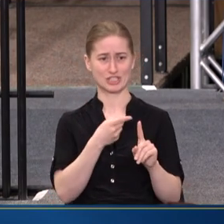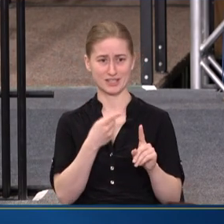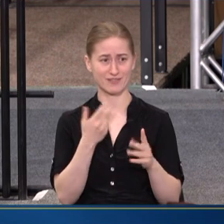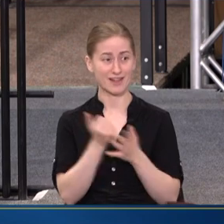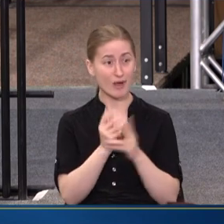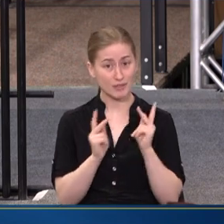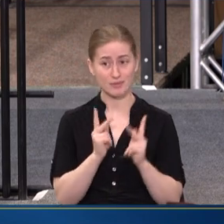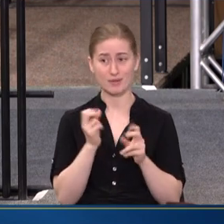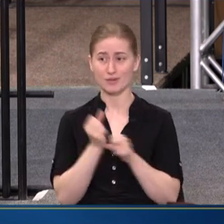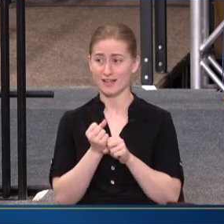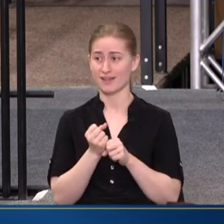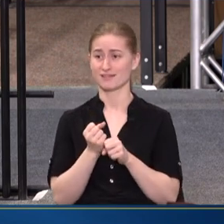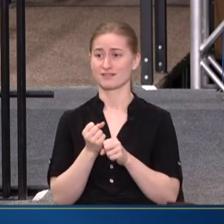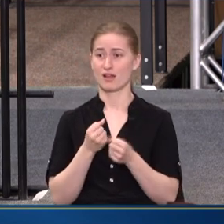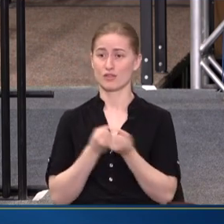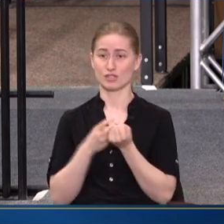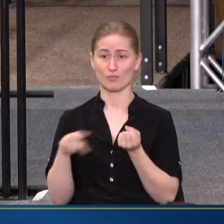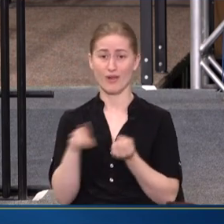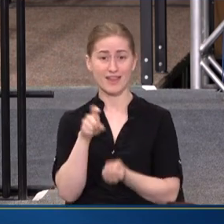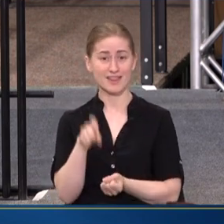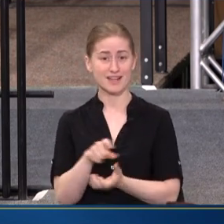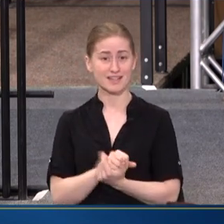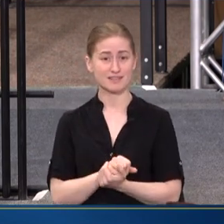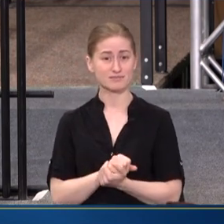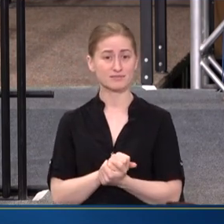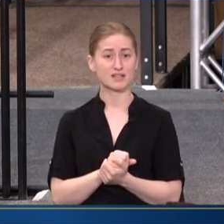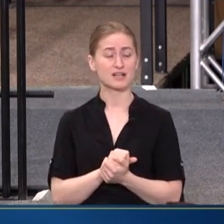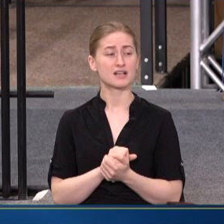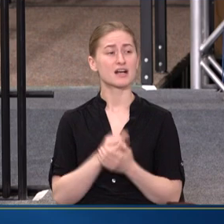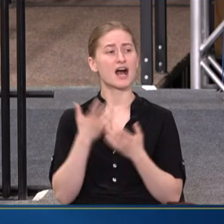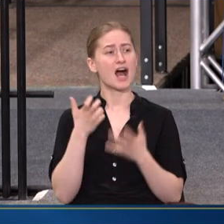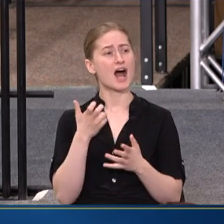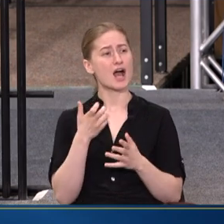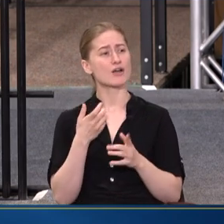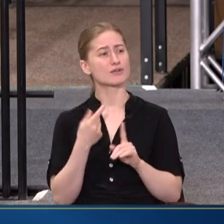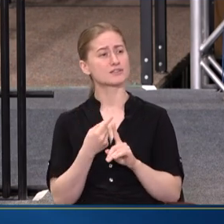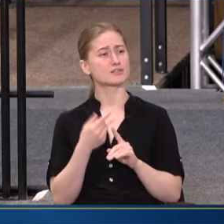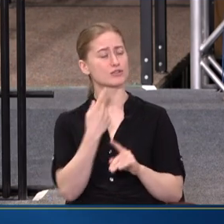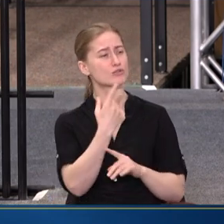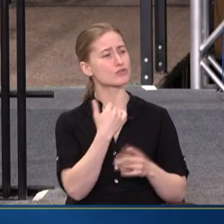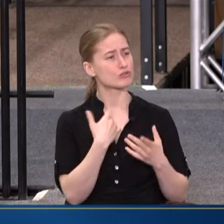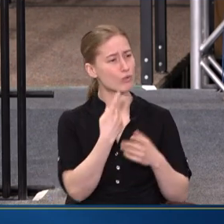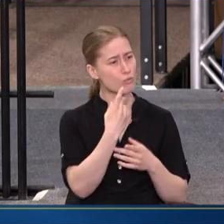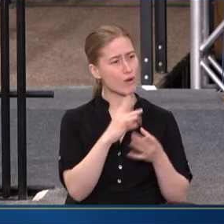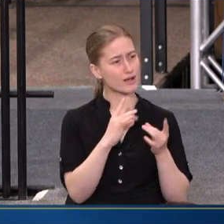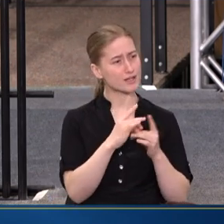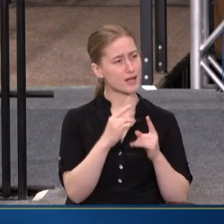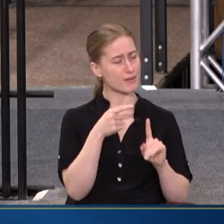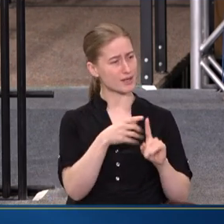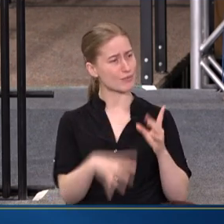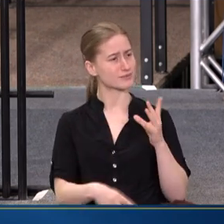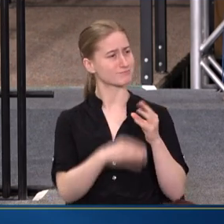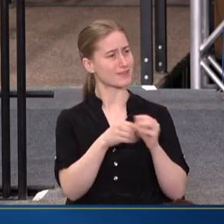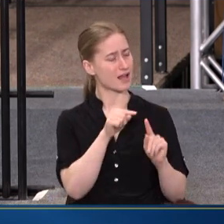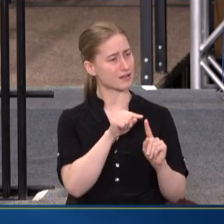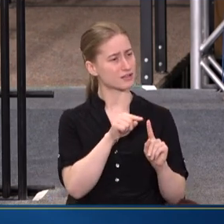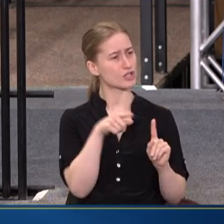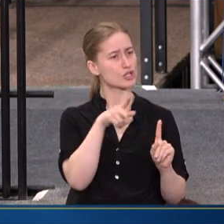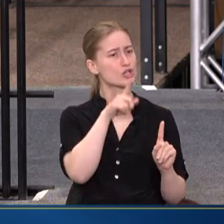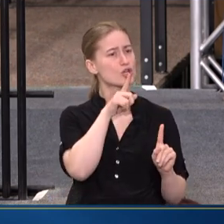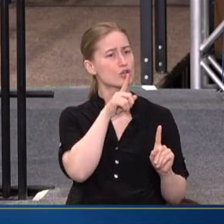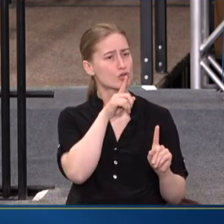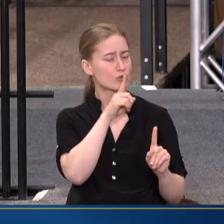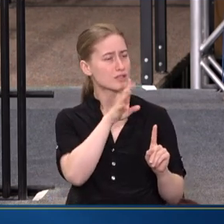PEOPLE GET THE SUPPORT THEY NEED. I WANT TO JUMP OFF A COMMENT THAT YOU MADE AND ASK OUR OTHER TWO PANELISTS. YOU REALLY WERE AT YOUR CORE